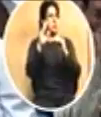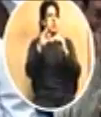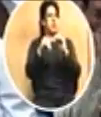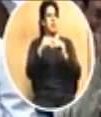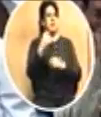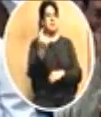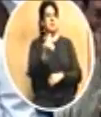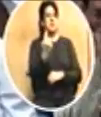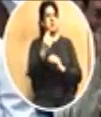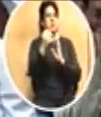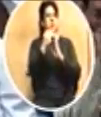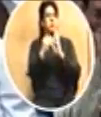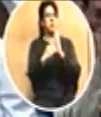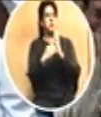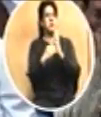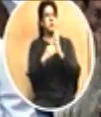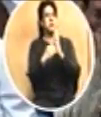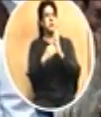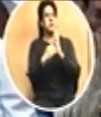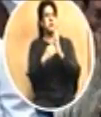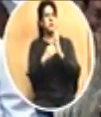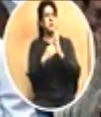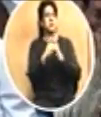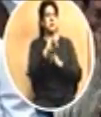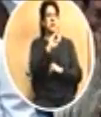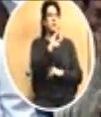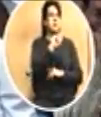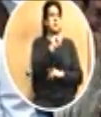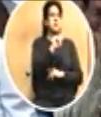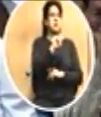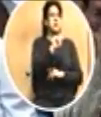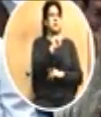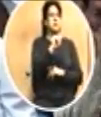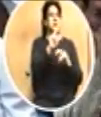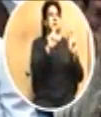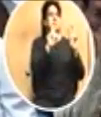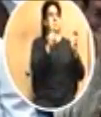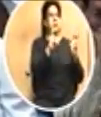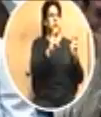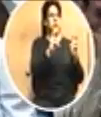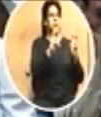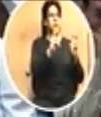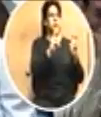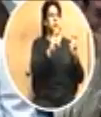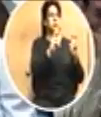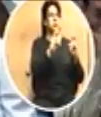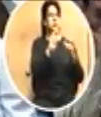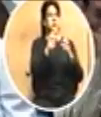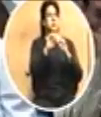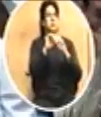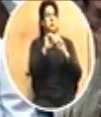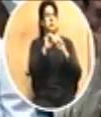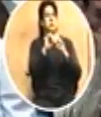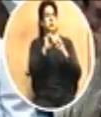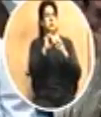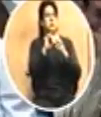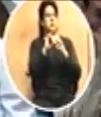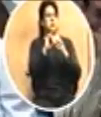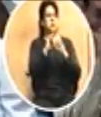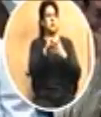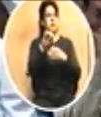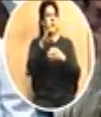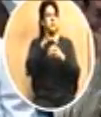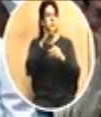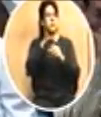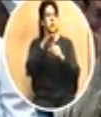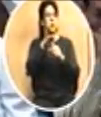ordinance. It is an issue where the vote